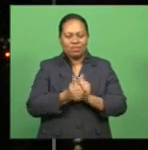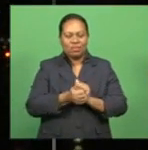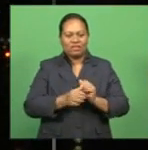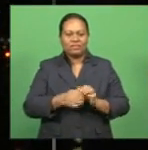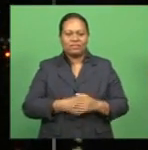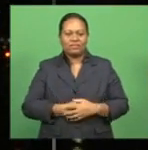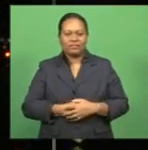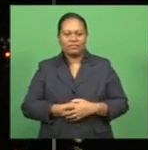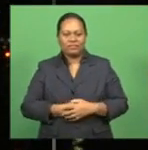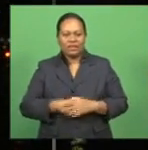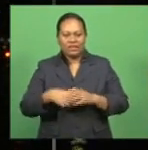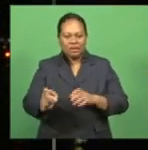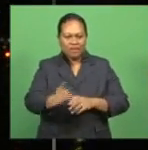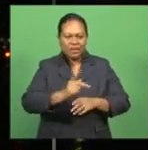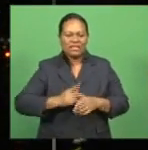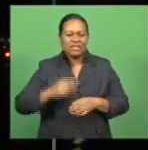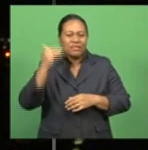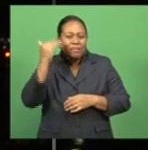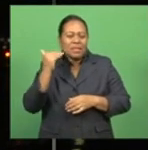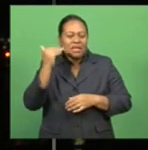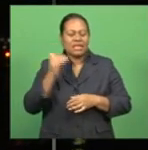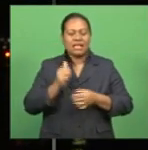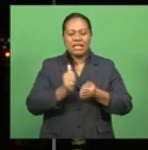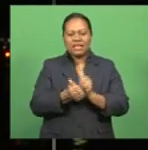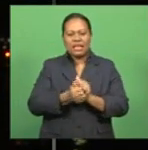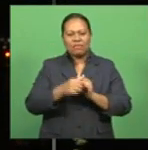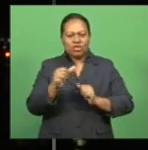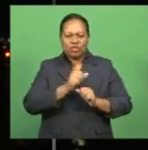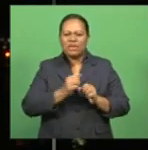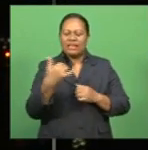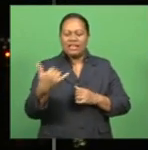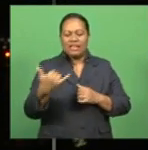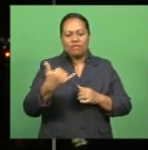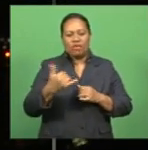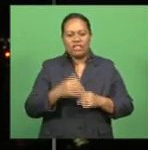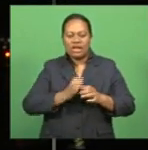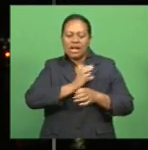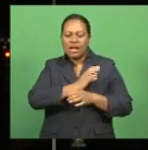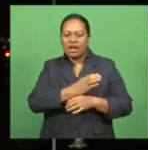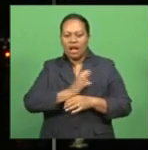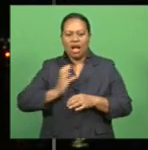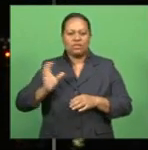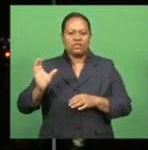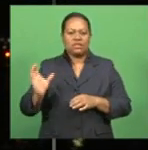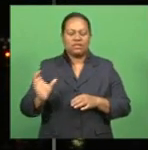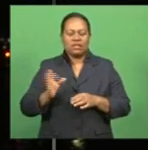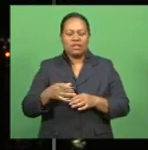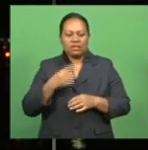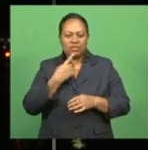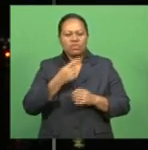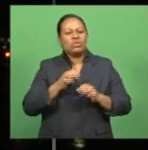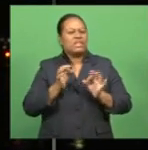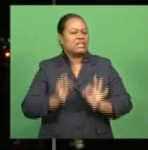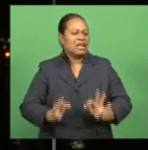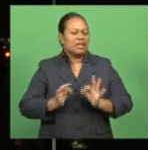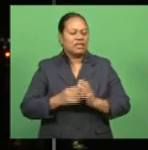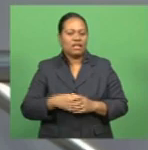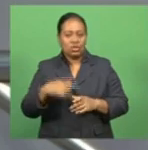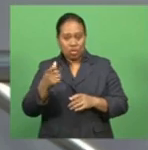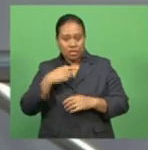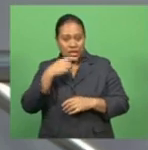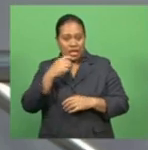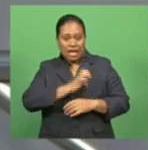The fate of the Pacific minigames should be left to the Games Council to decide. This is the view of the Fasanoq Chief Executive Lorraine Ma